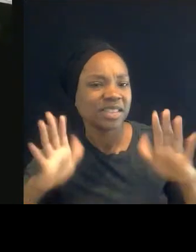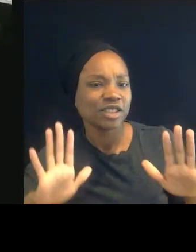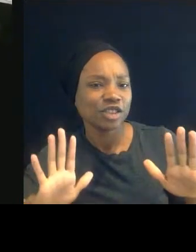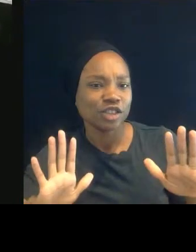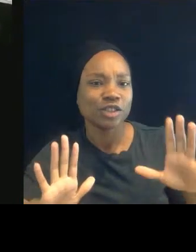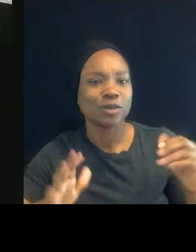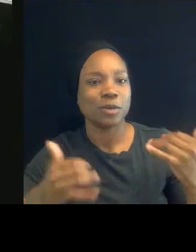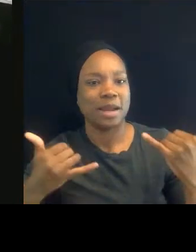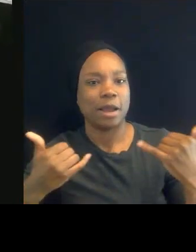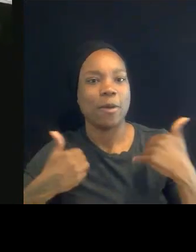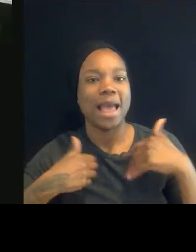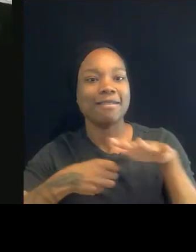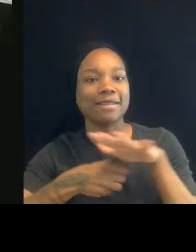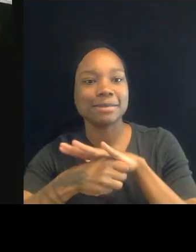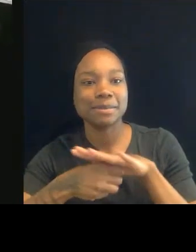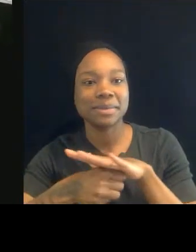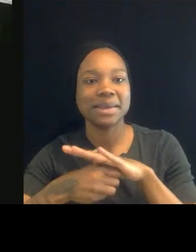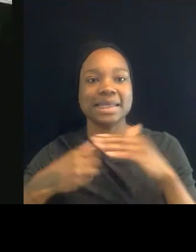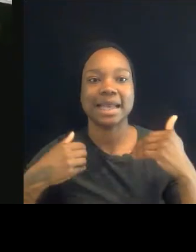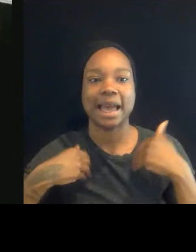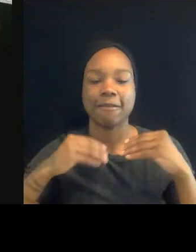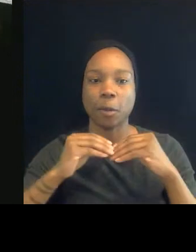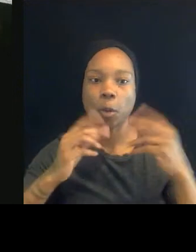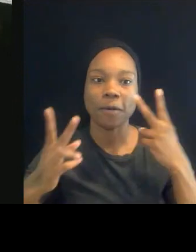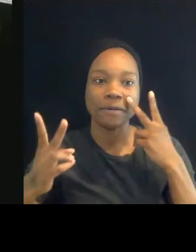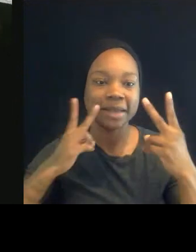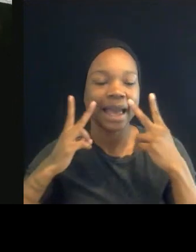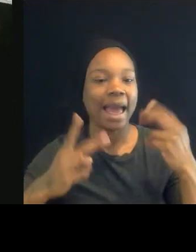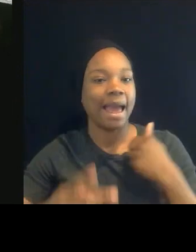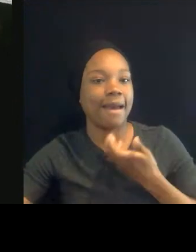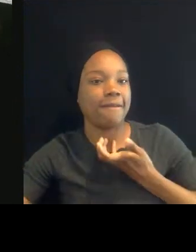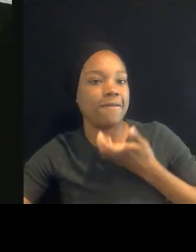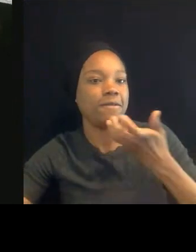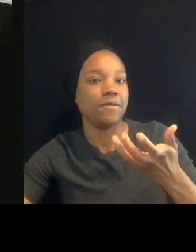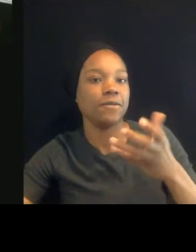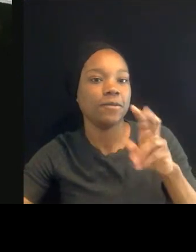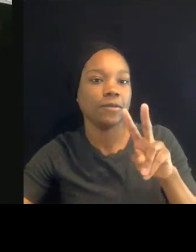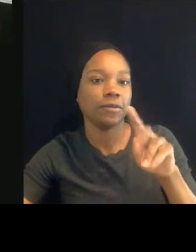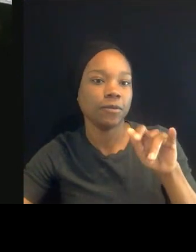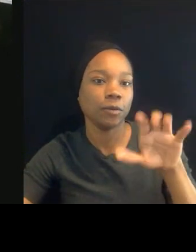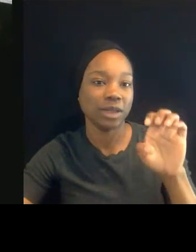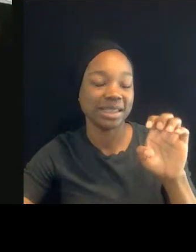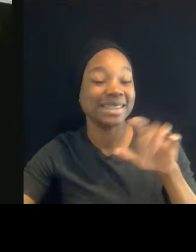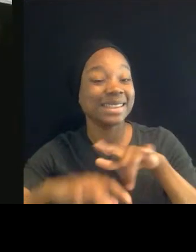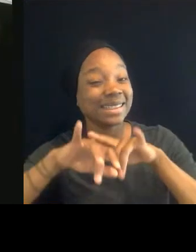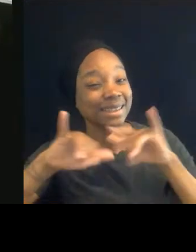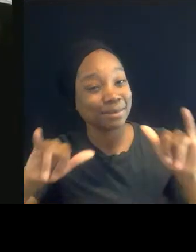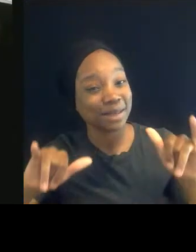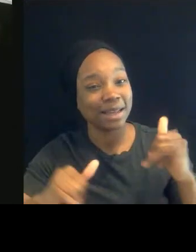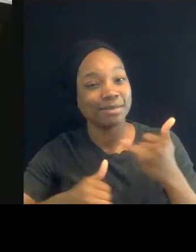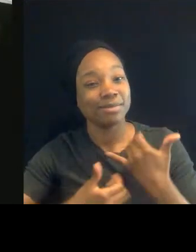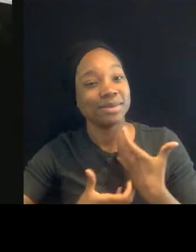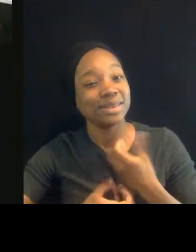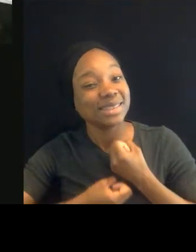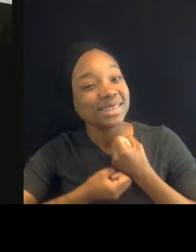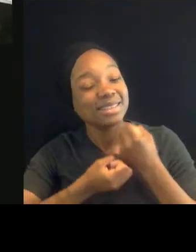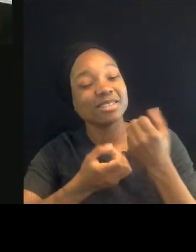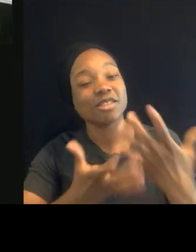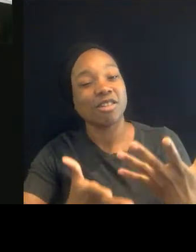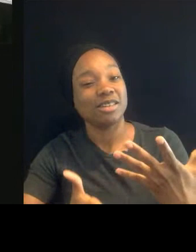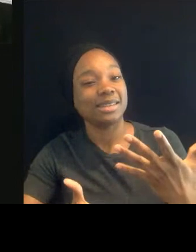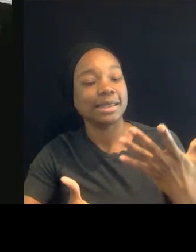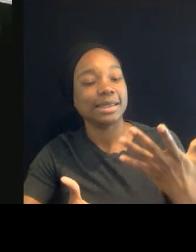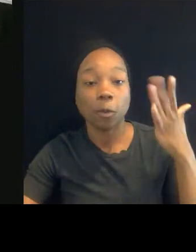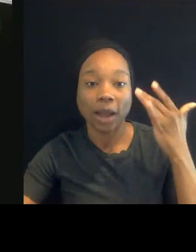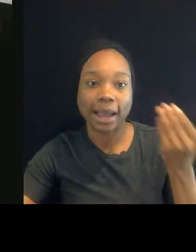visibility, you have a voice, but at the same time, it's exhausting because you have to constantly humanize